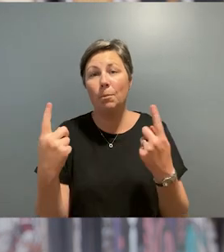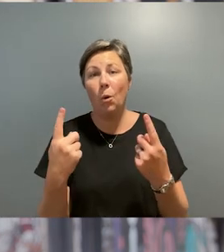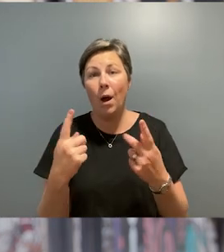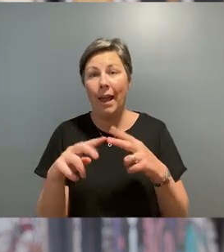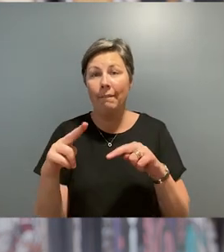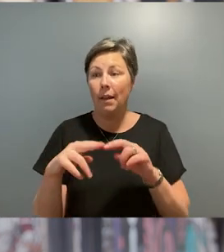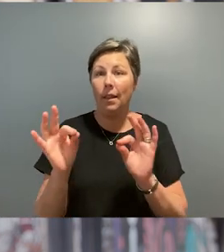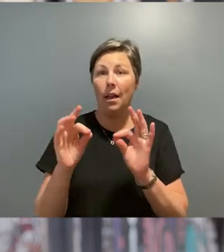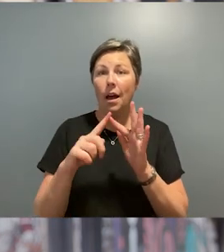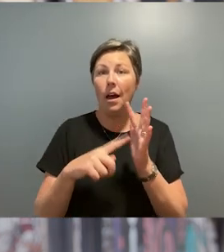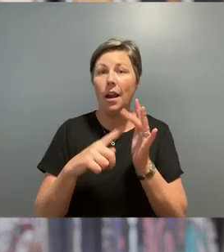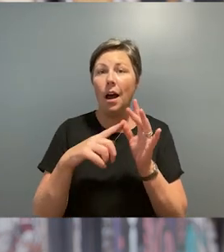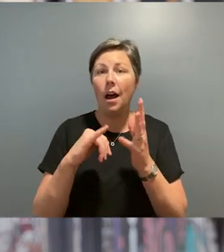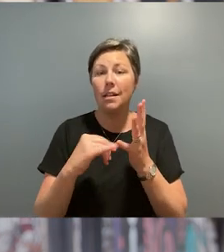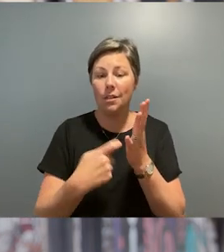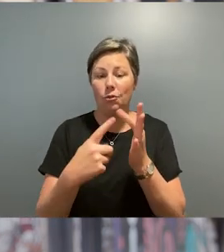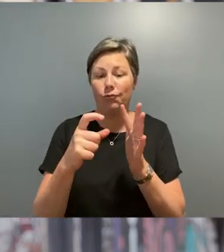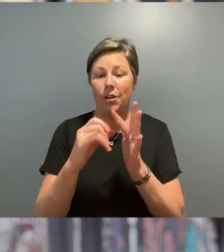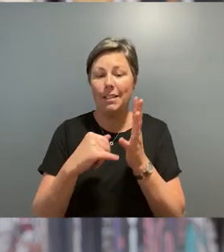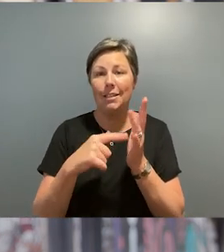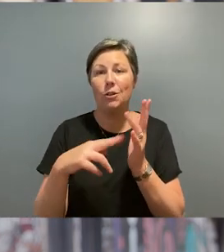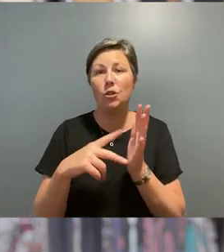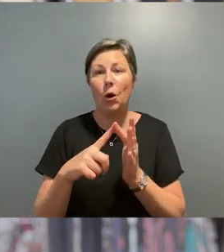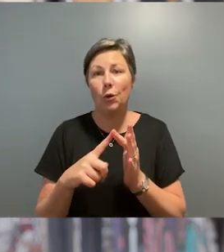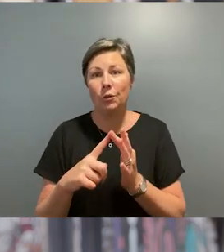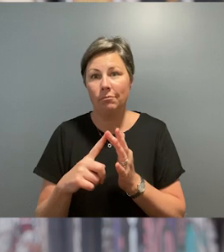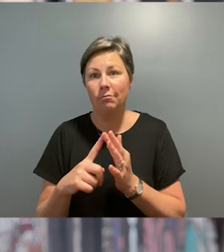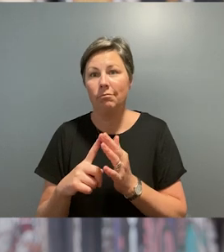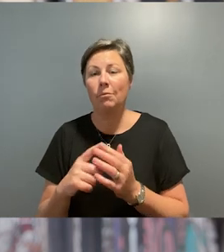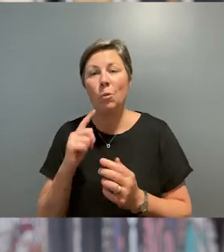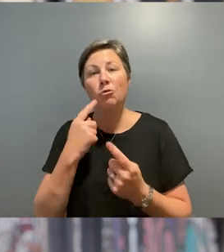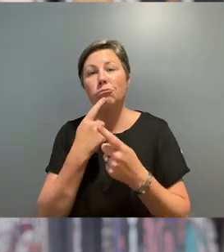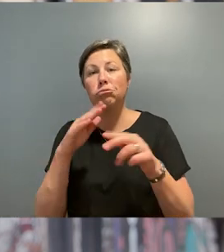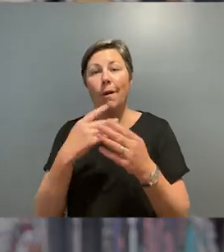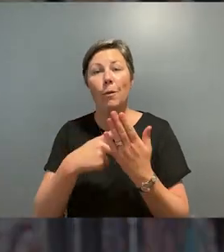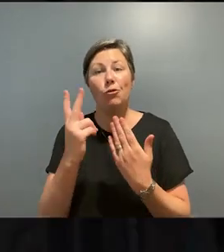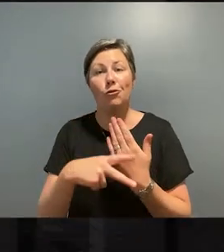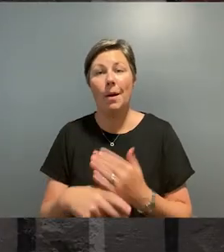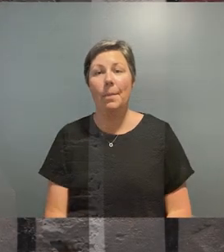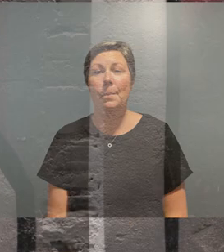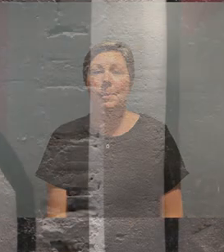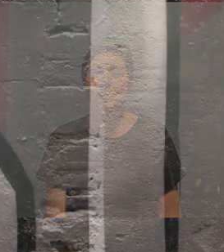artistic director elias redstone here he is now to share the first glimpse into our festival program